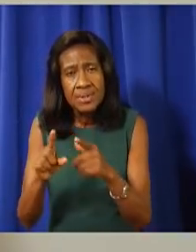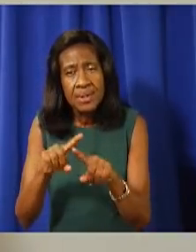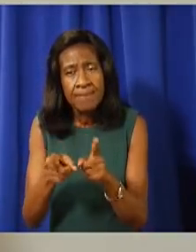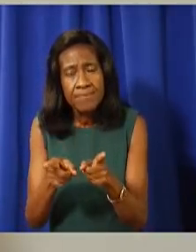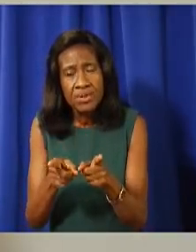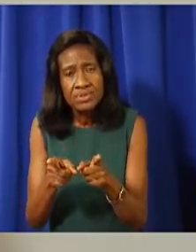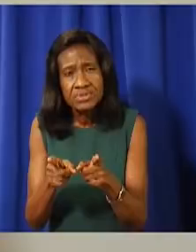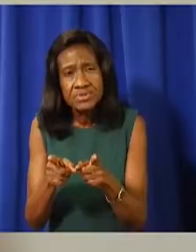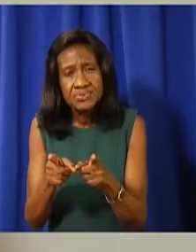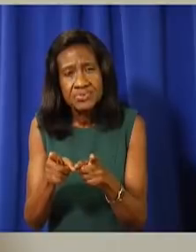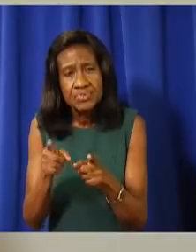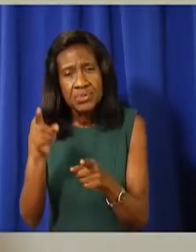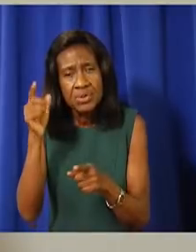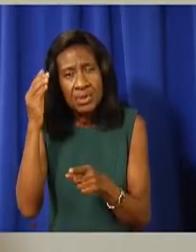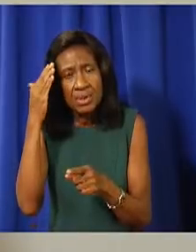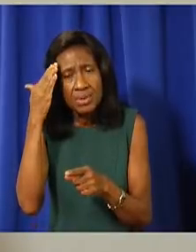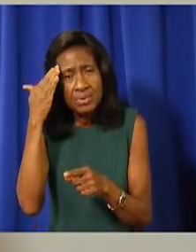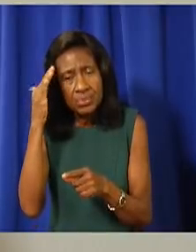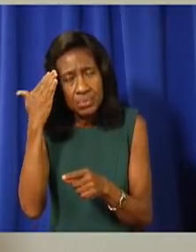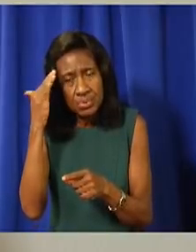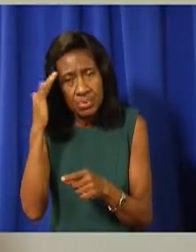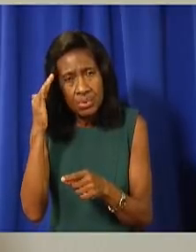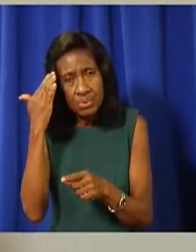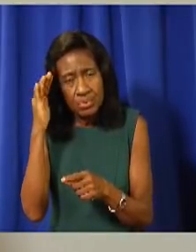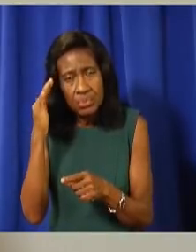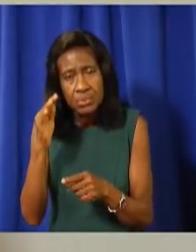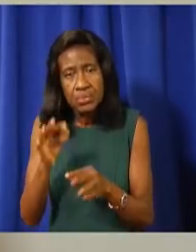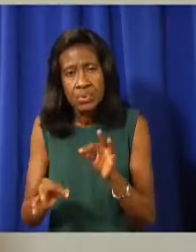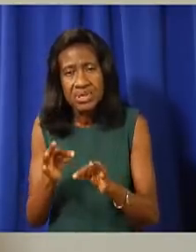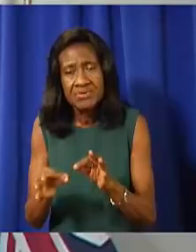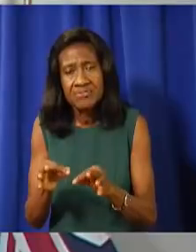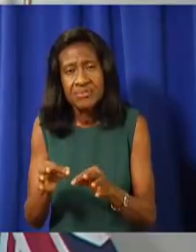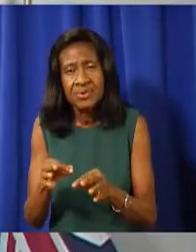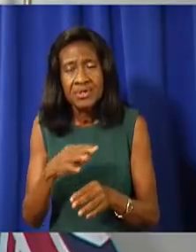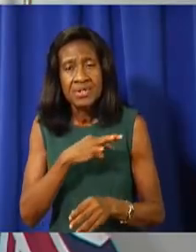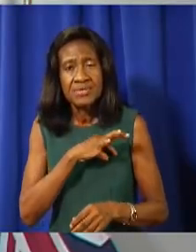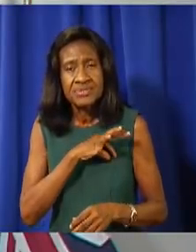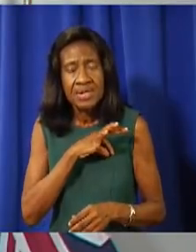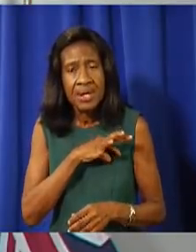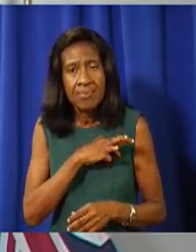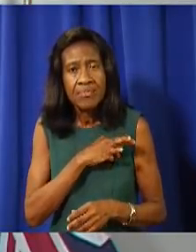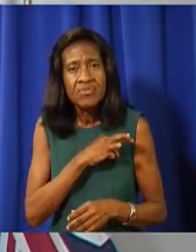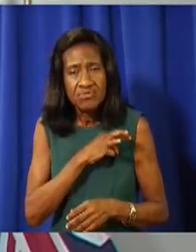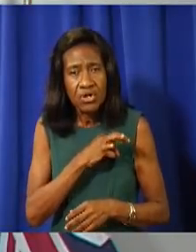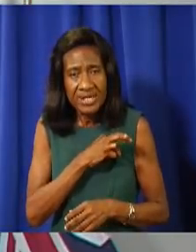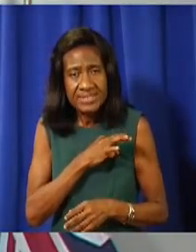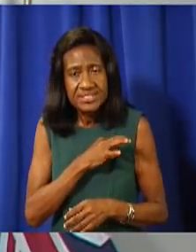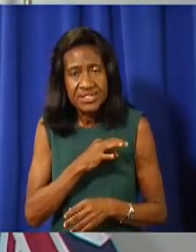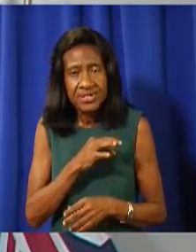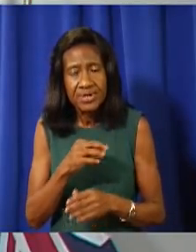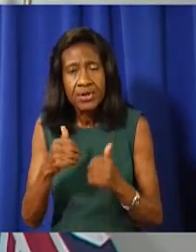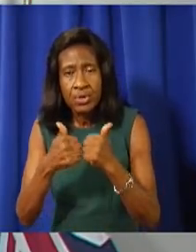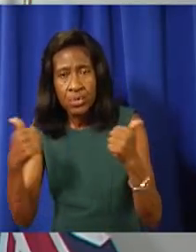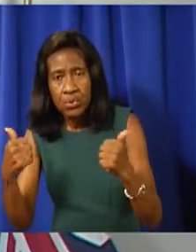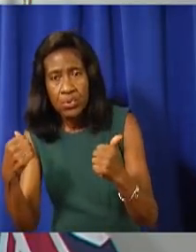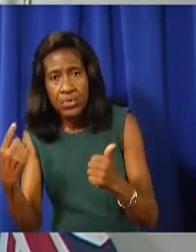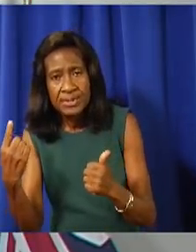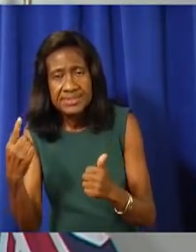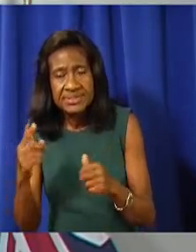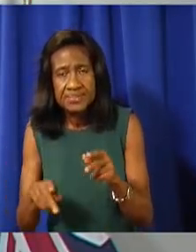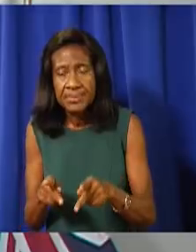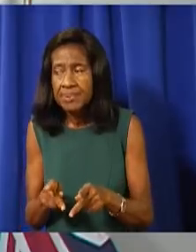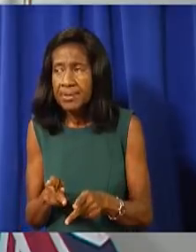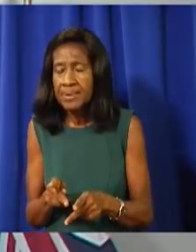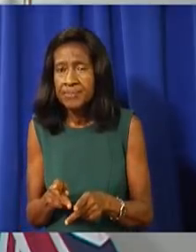on-air system or not, I'll have to get you that information. thank you. Can I just come in on that, Wendy? Because I have been in discussion with the police